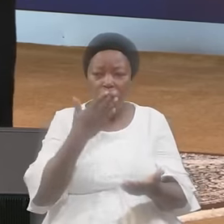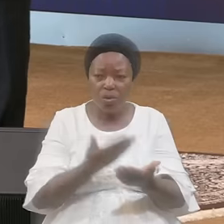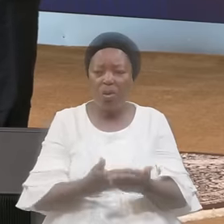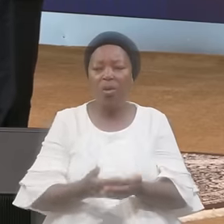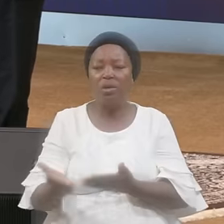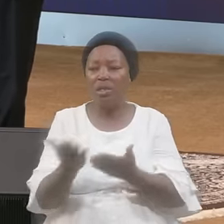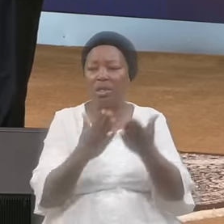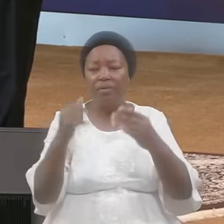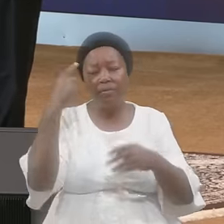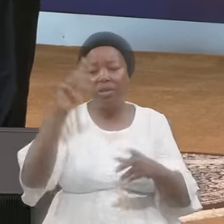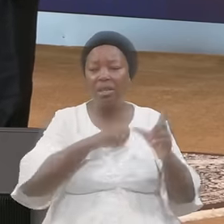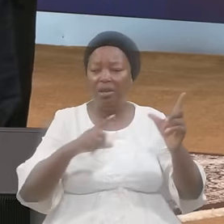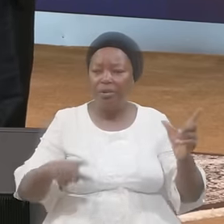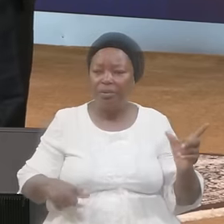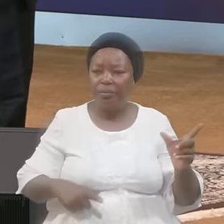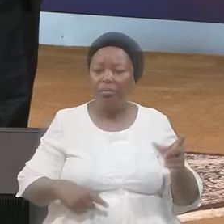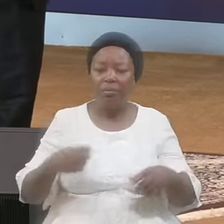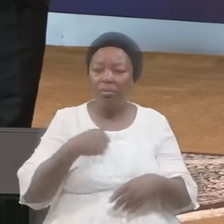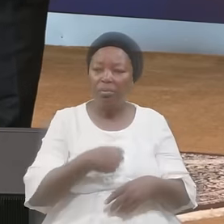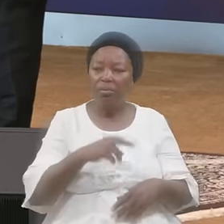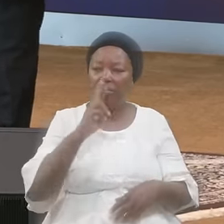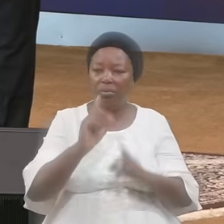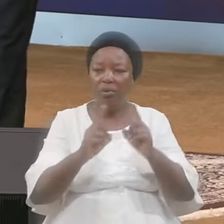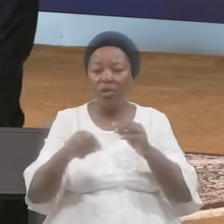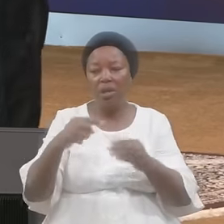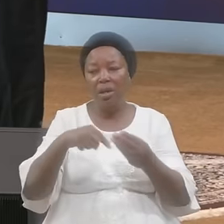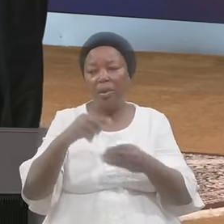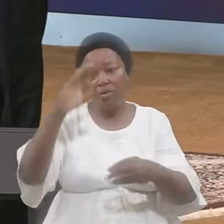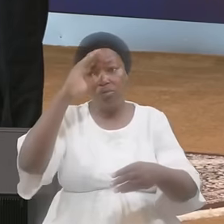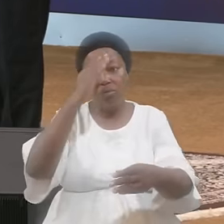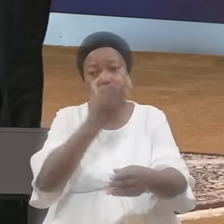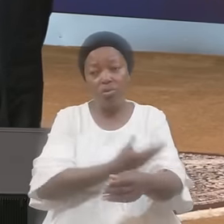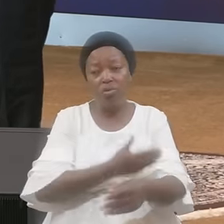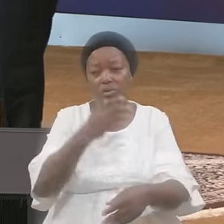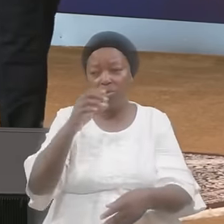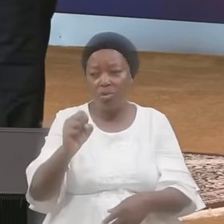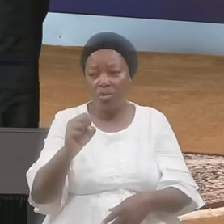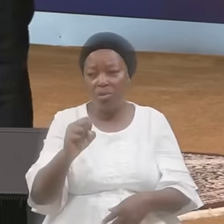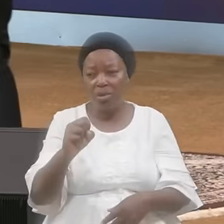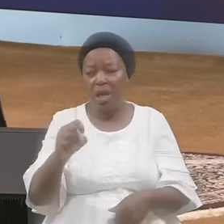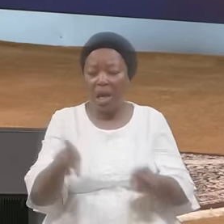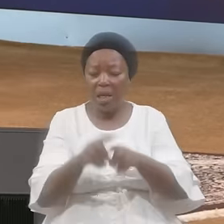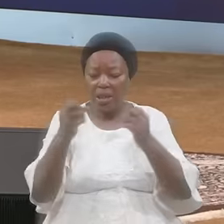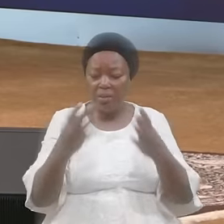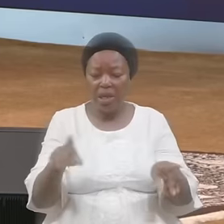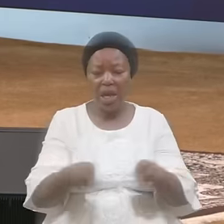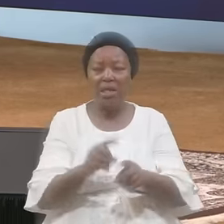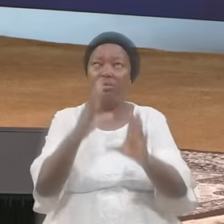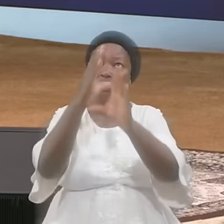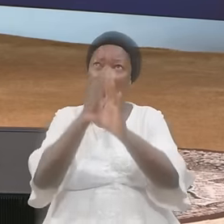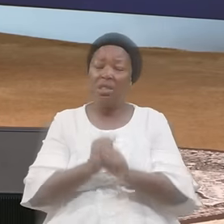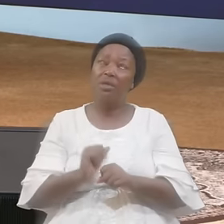For the Lord We Talking about Sons As many As received Him To